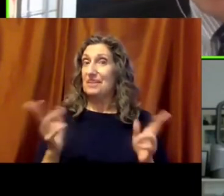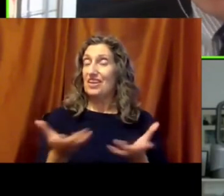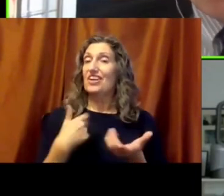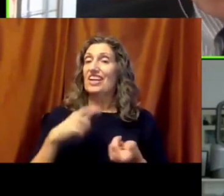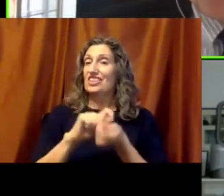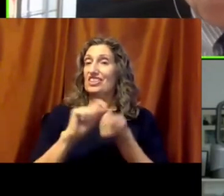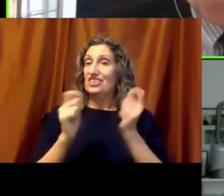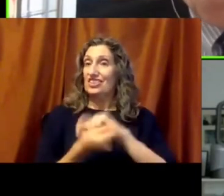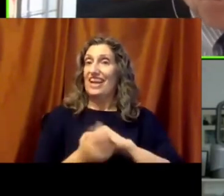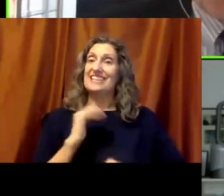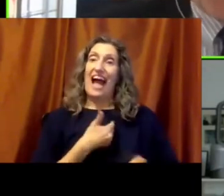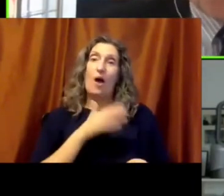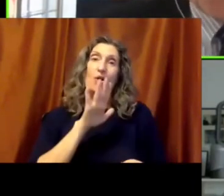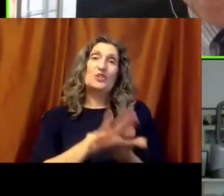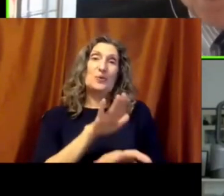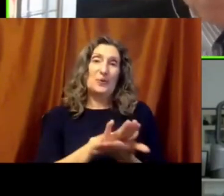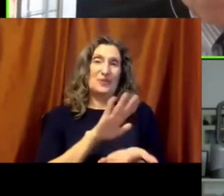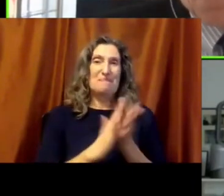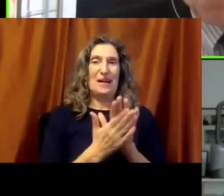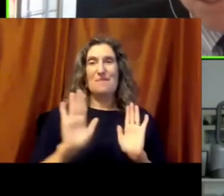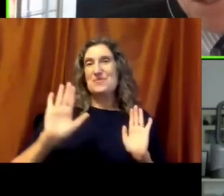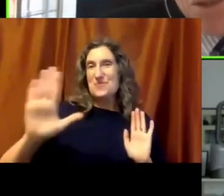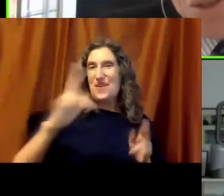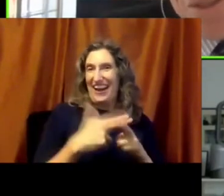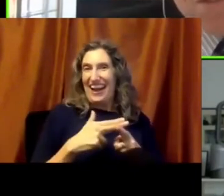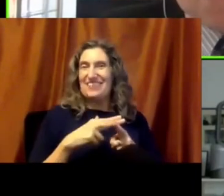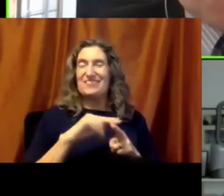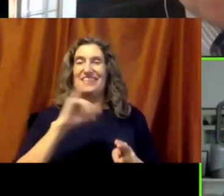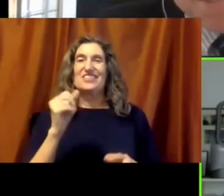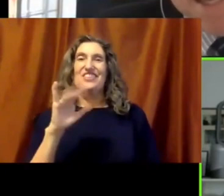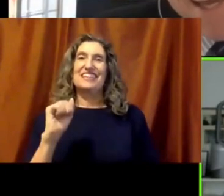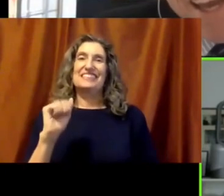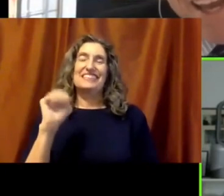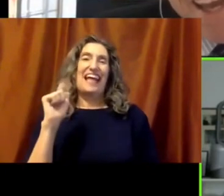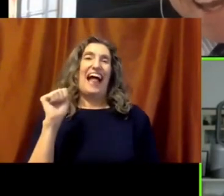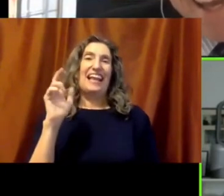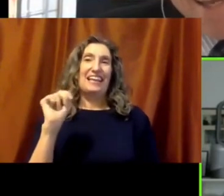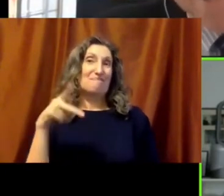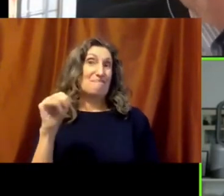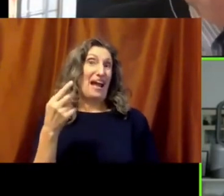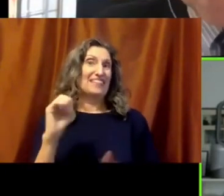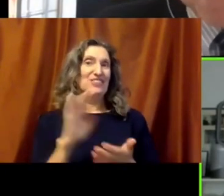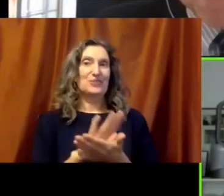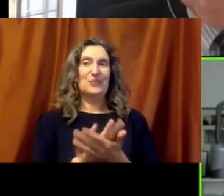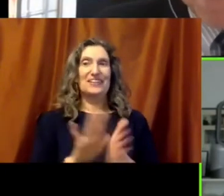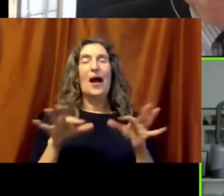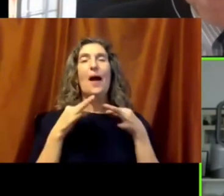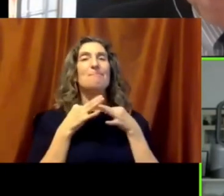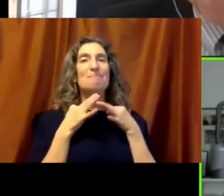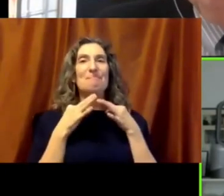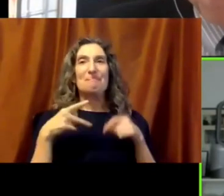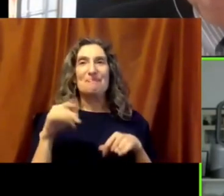to the Justice Allen Page School. Let me just say the, the